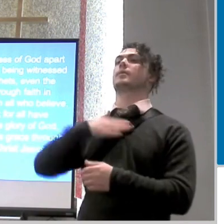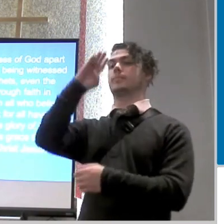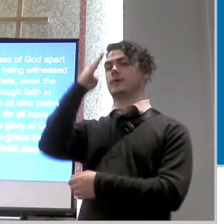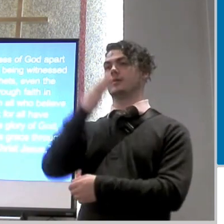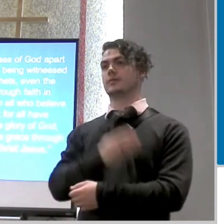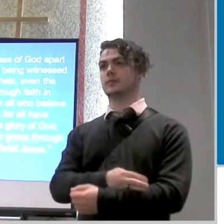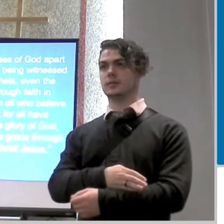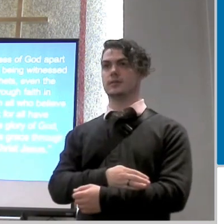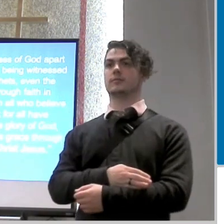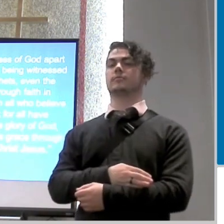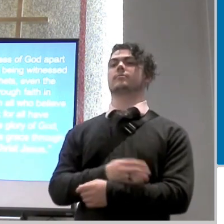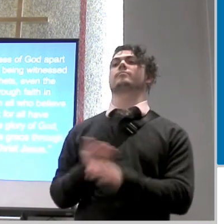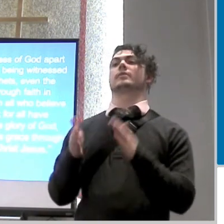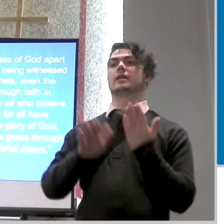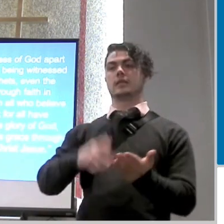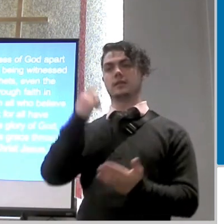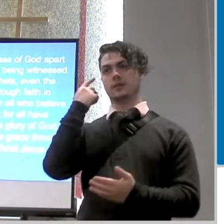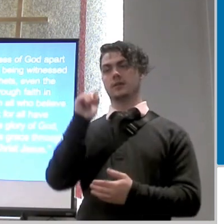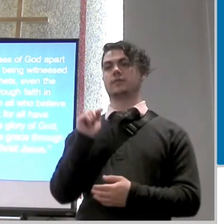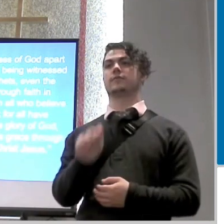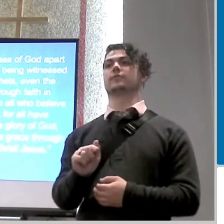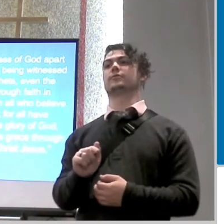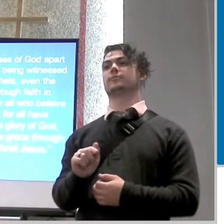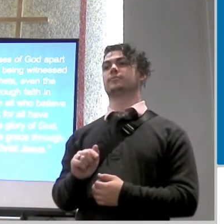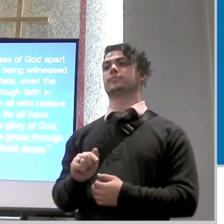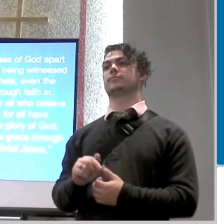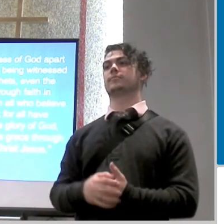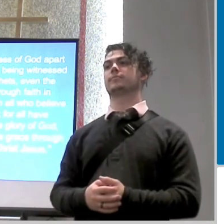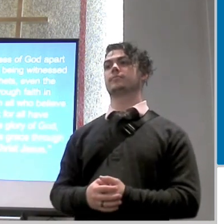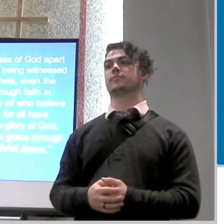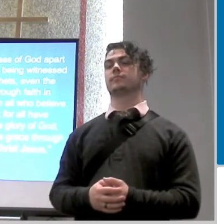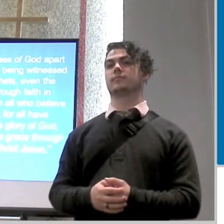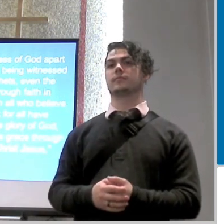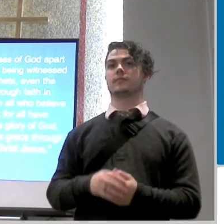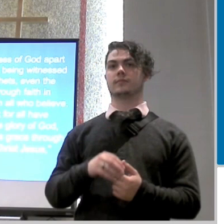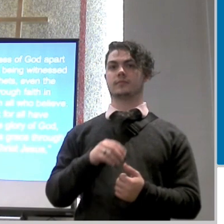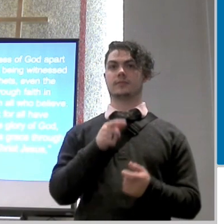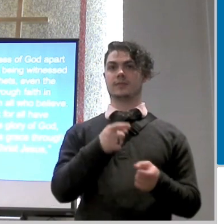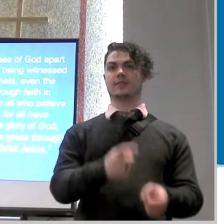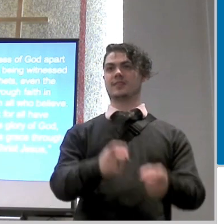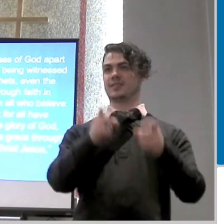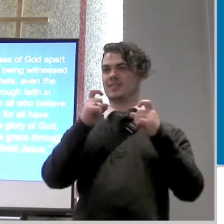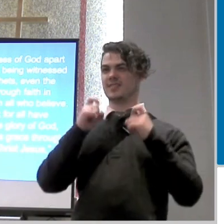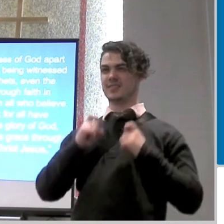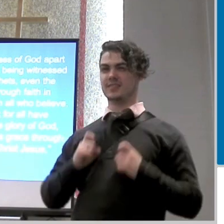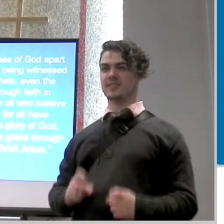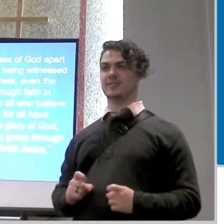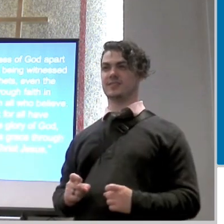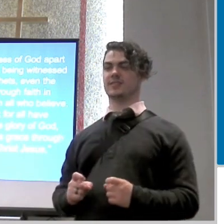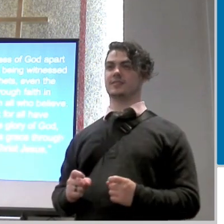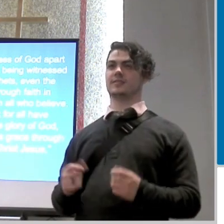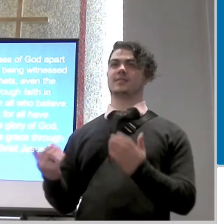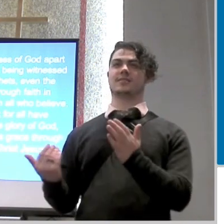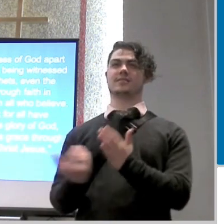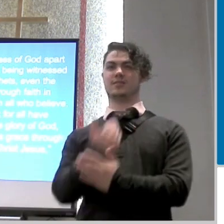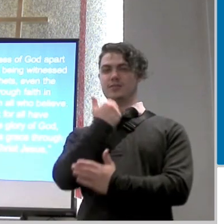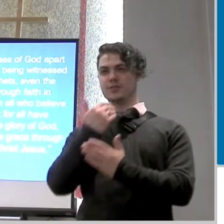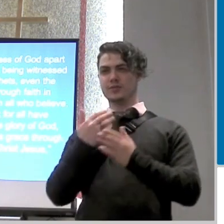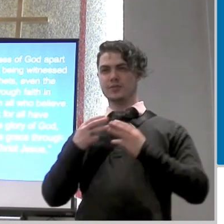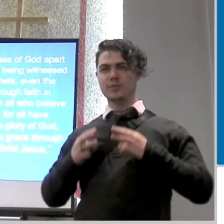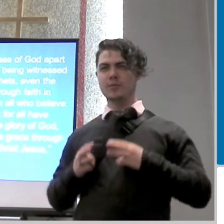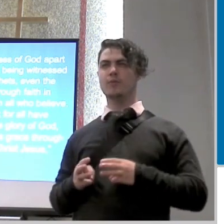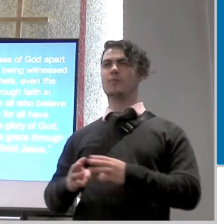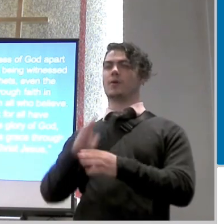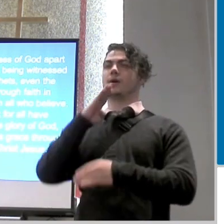changed everything about who we are and how we should be living this life that guilt that god wanted us to be